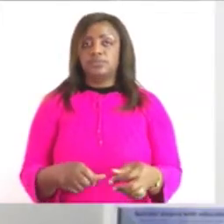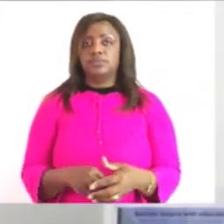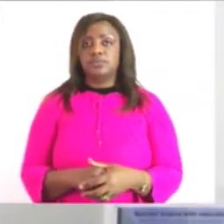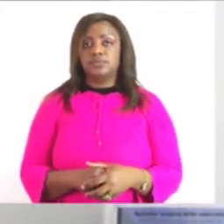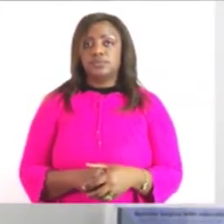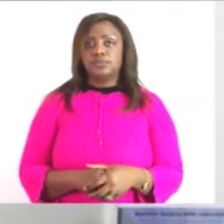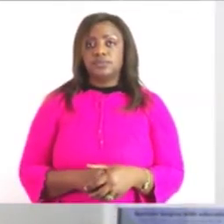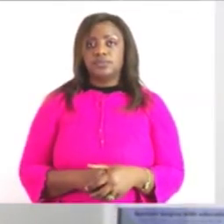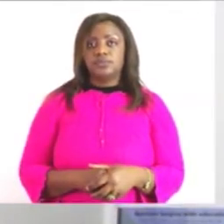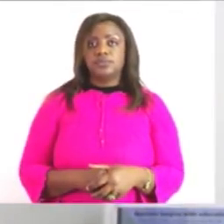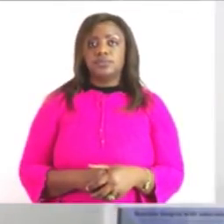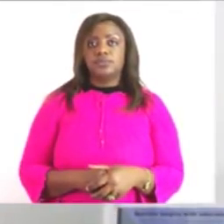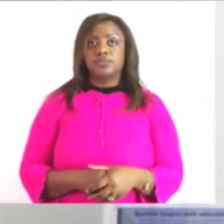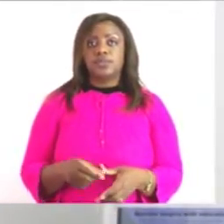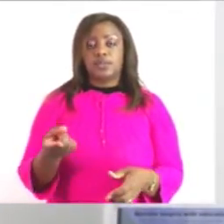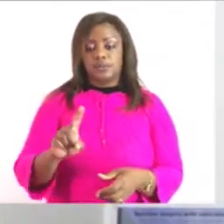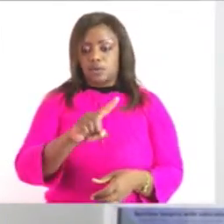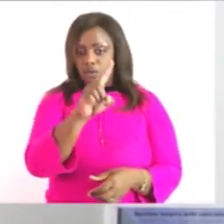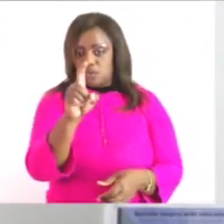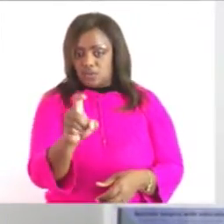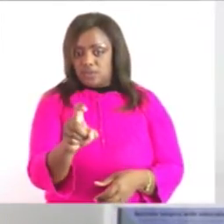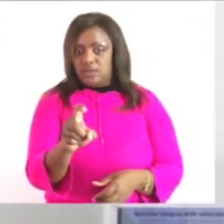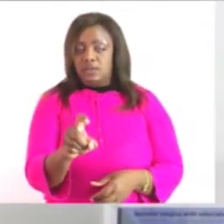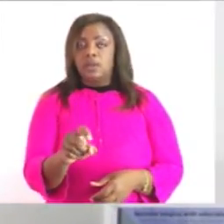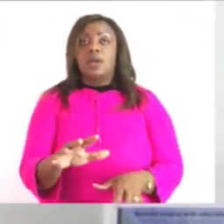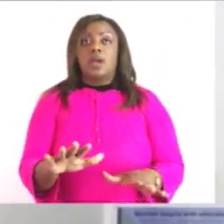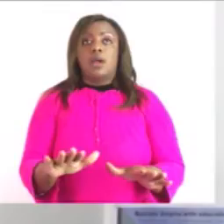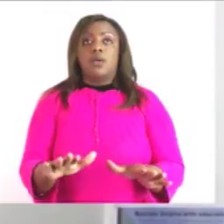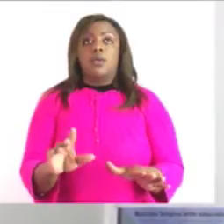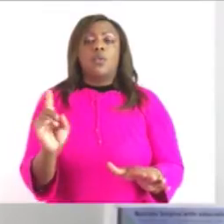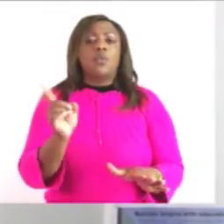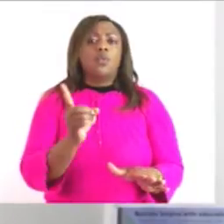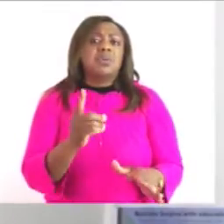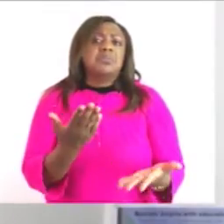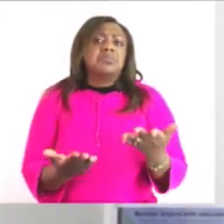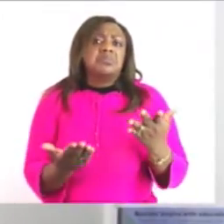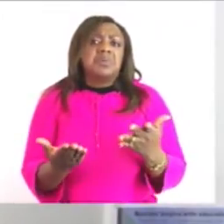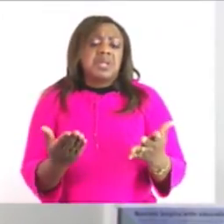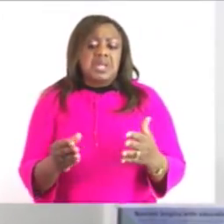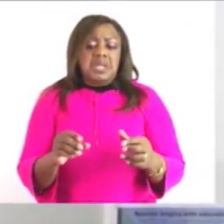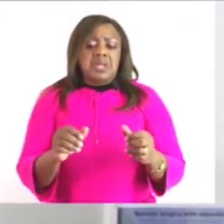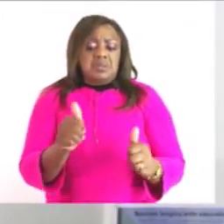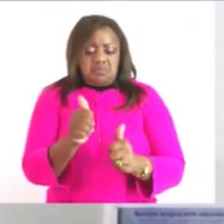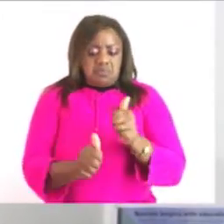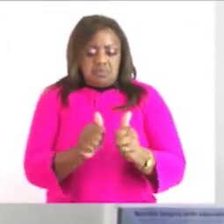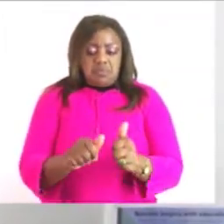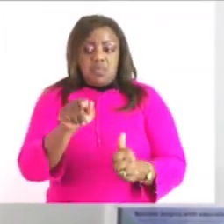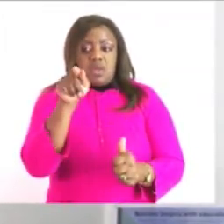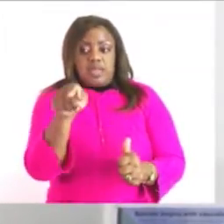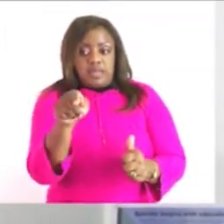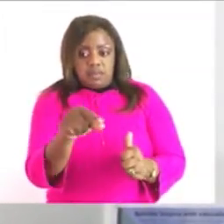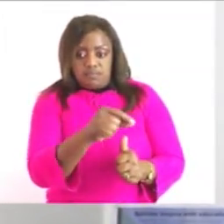but this question comes back to me what could be the estimate of that pen